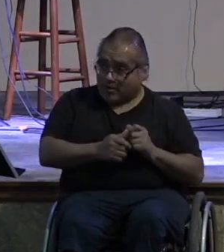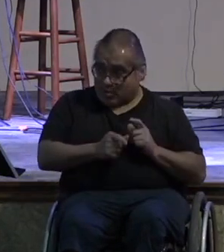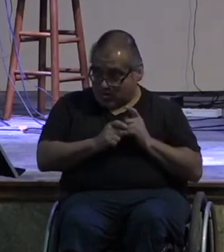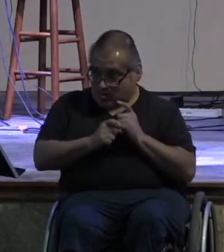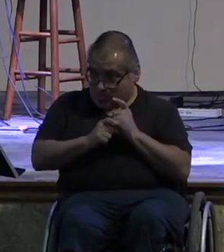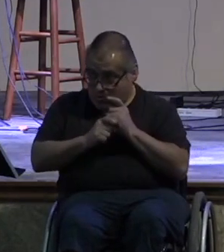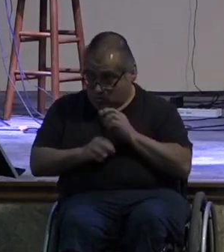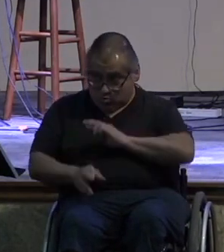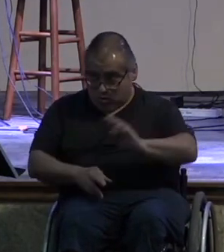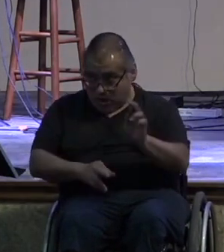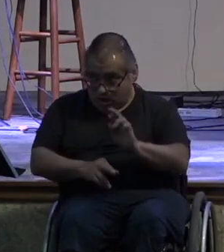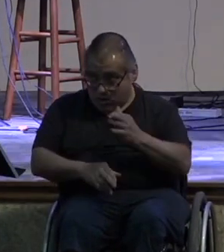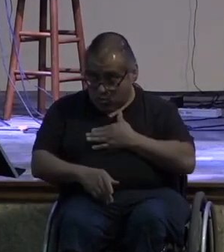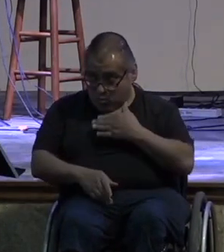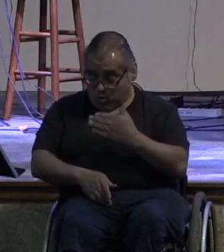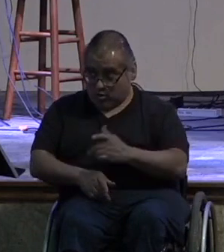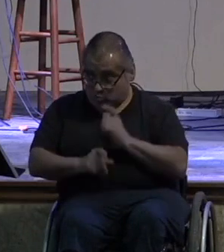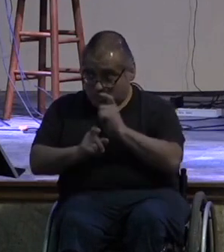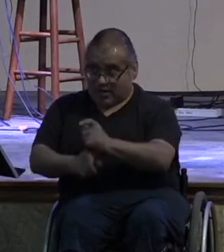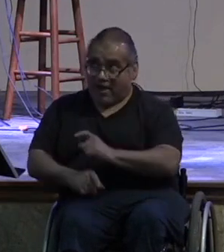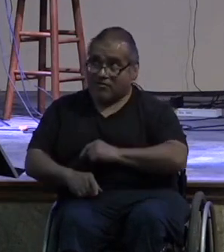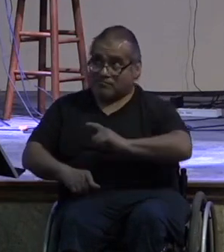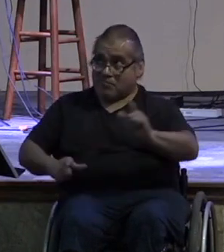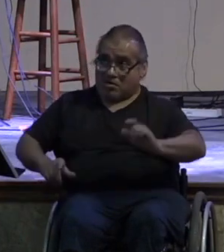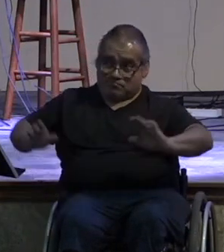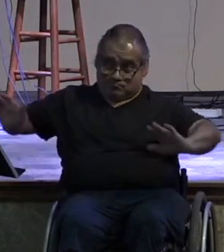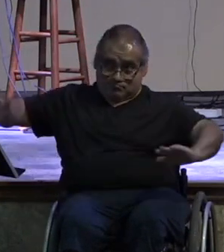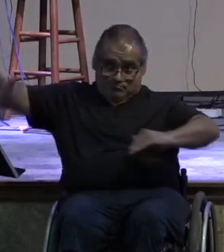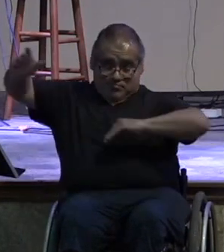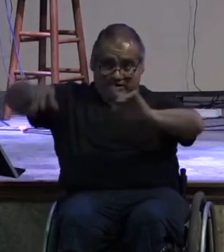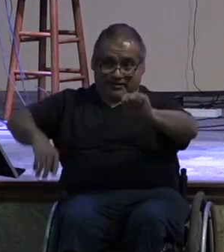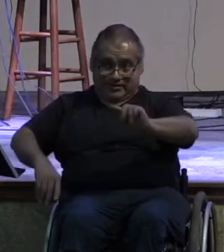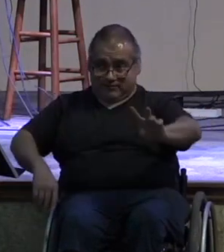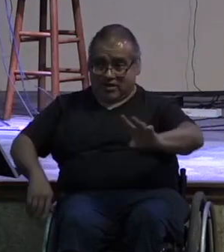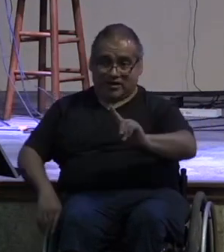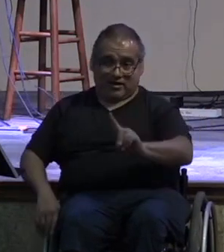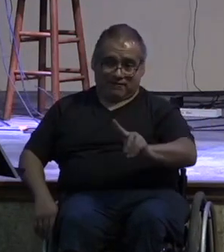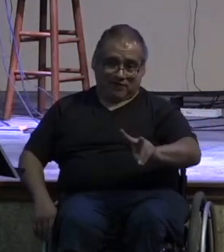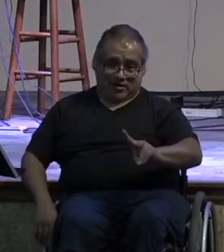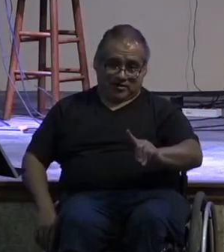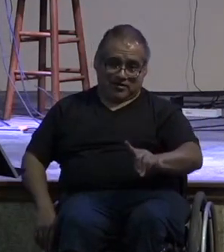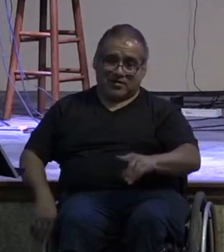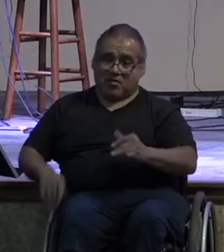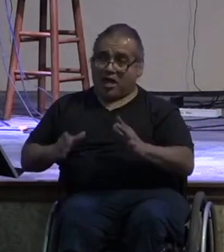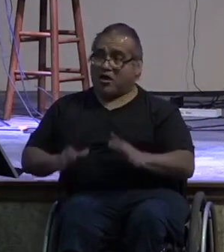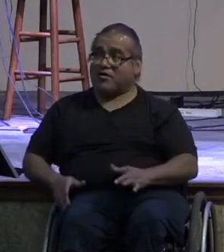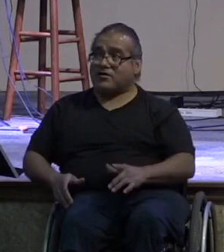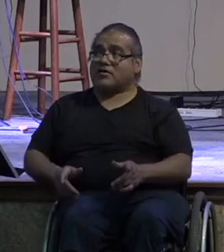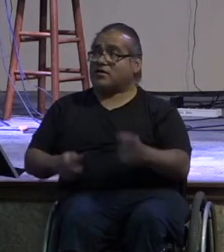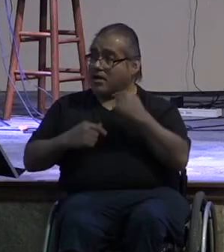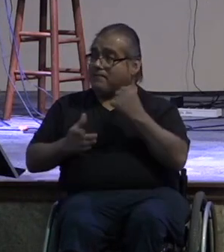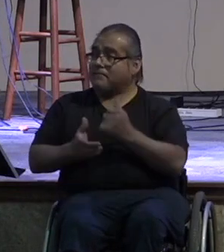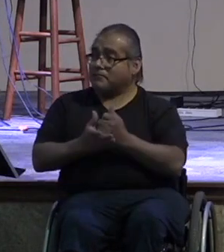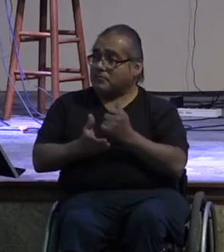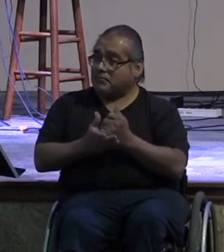i have a giant tv and a dvd player can i host people over to watch movies together